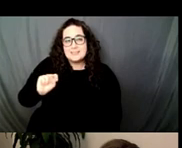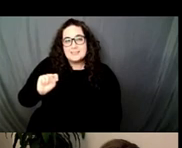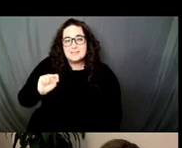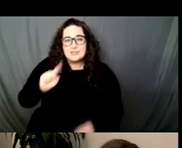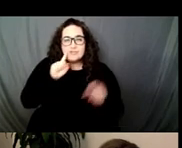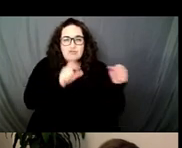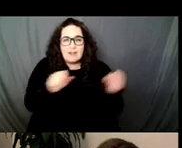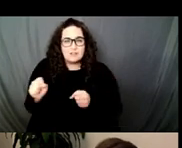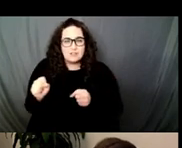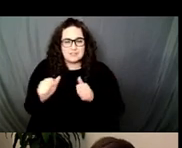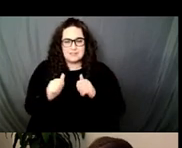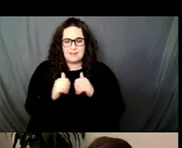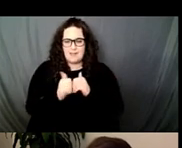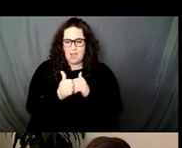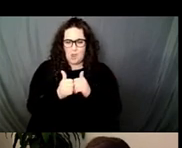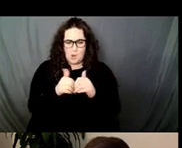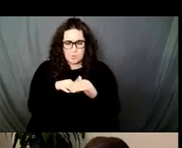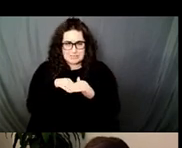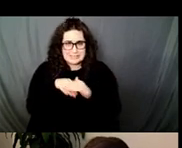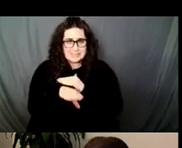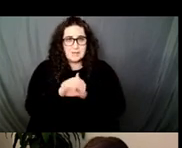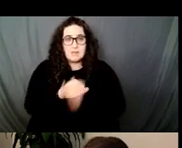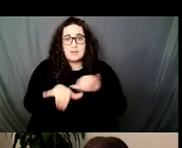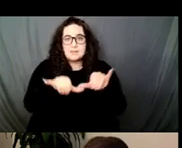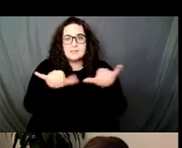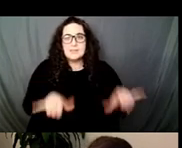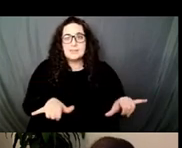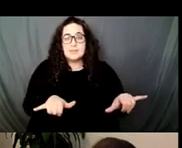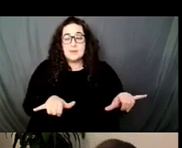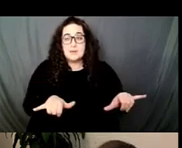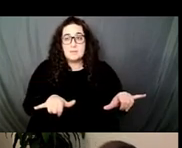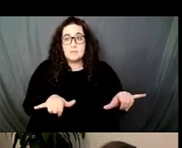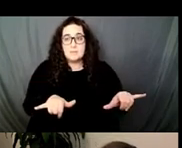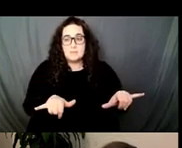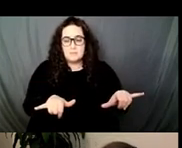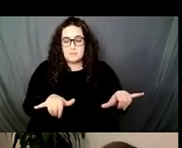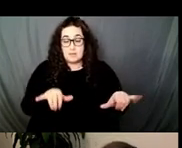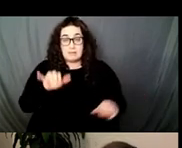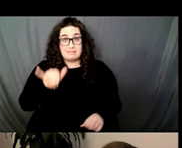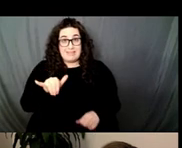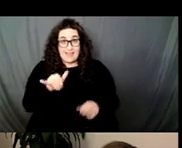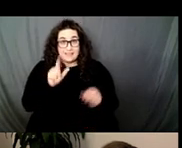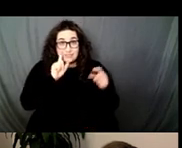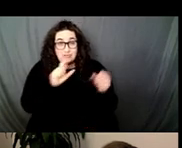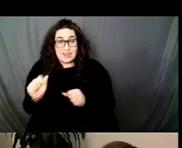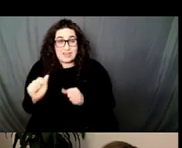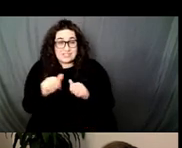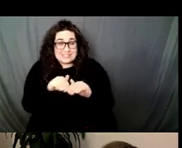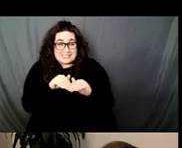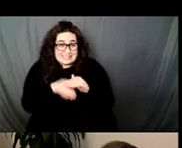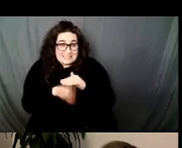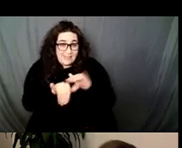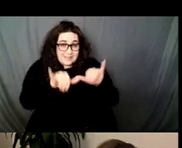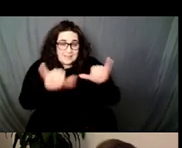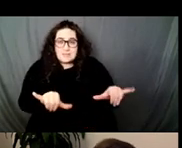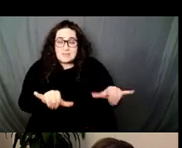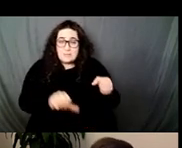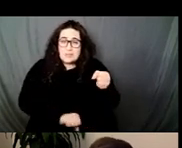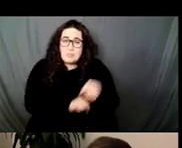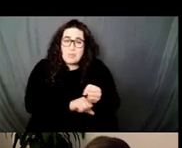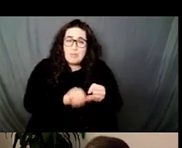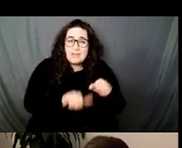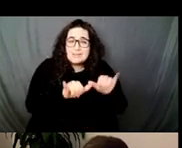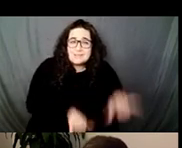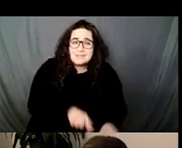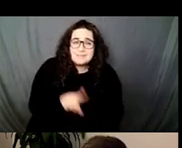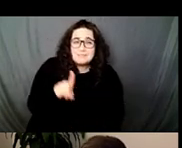infiltrate these structures did not in some way reinforce the racial, sexual, and gender hierarchies that structure life within the institutions